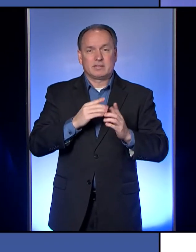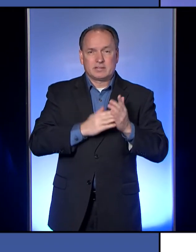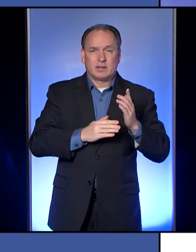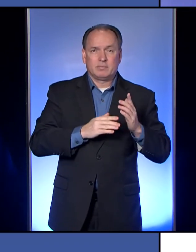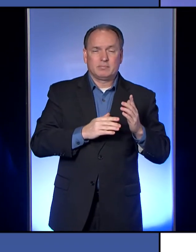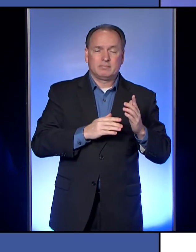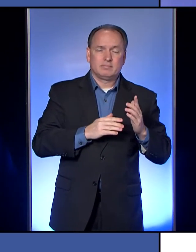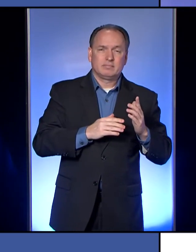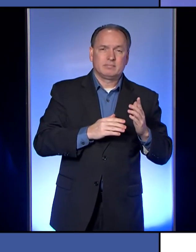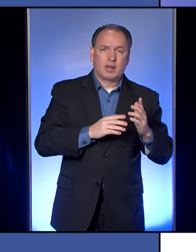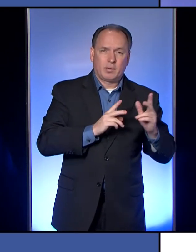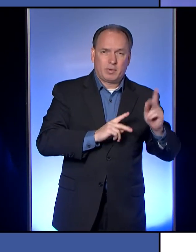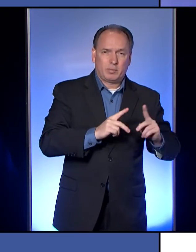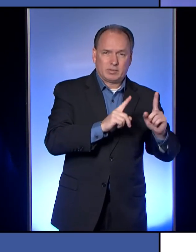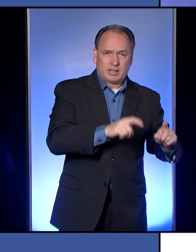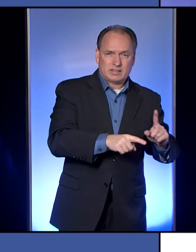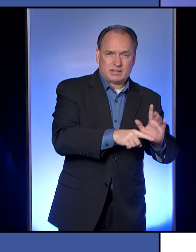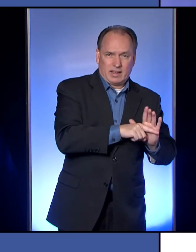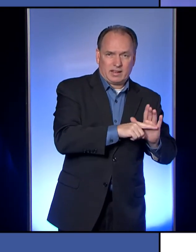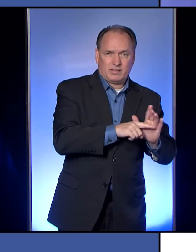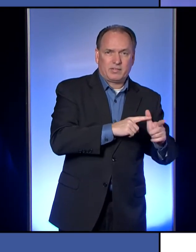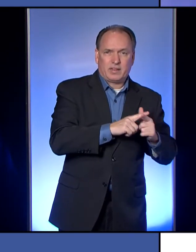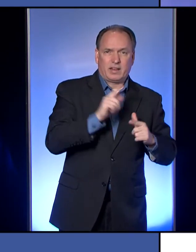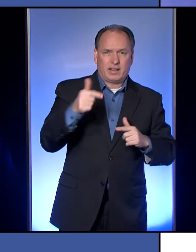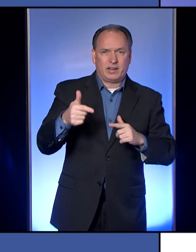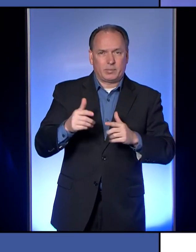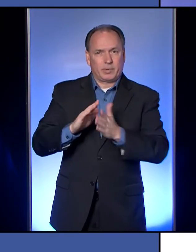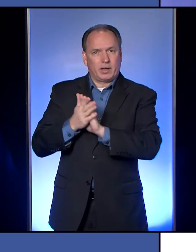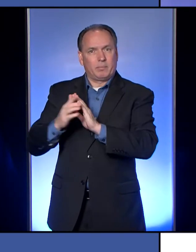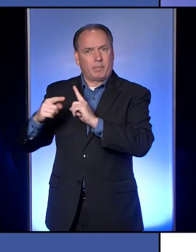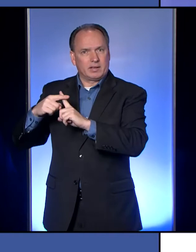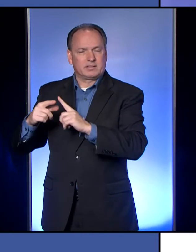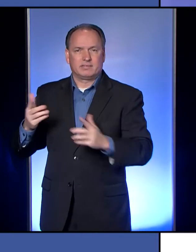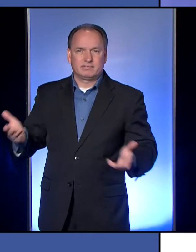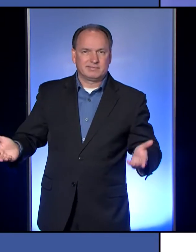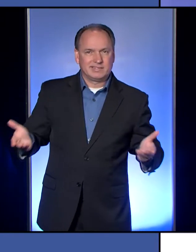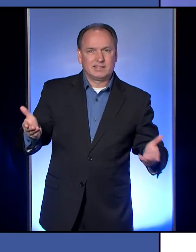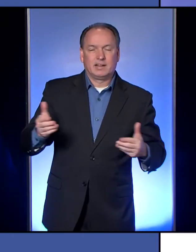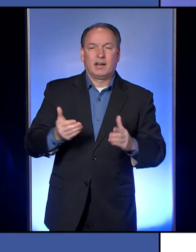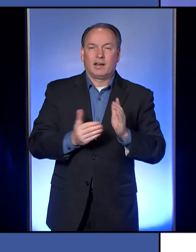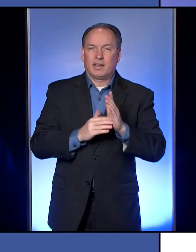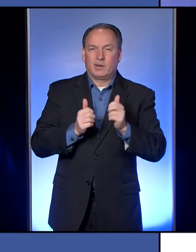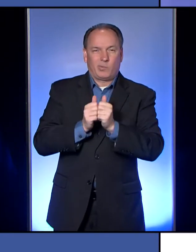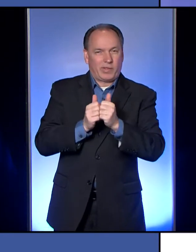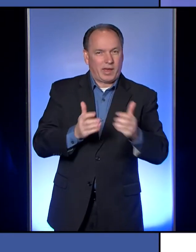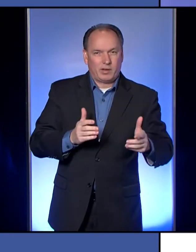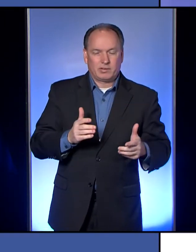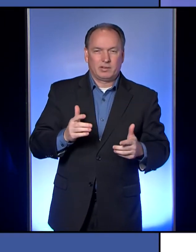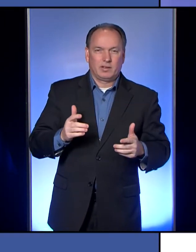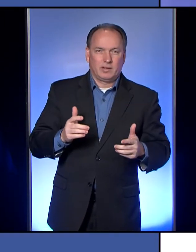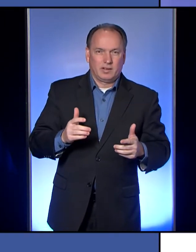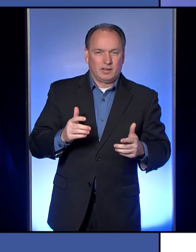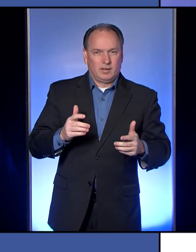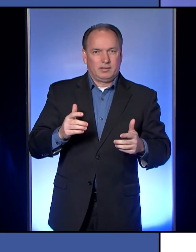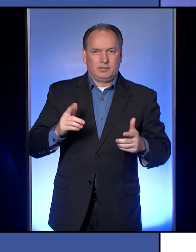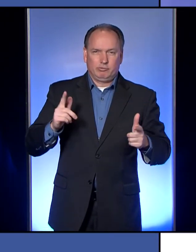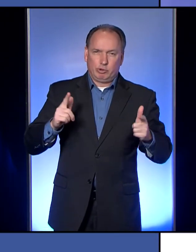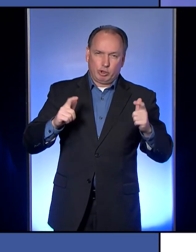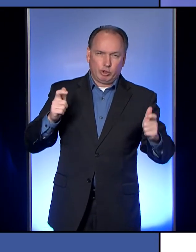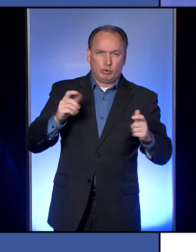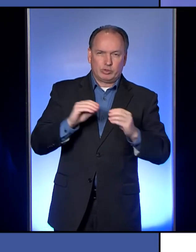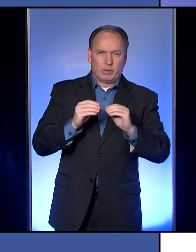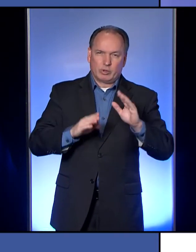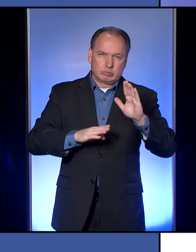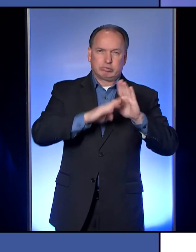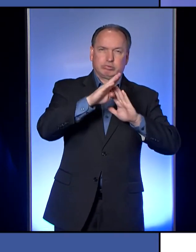and then people do end up being COVID positive. So, again, without the huge numbers here that we see in